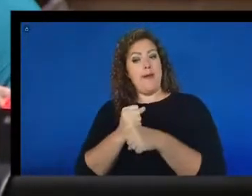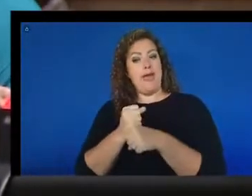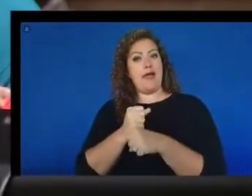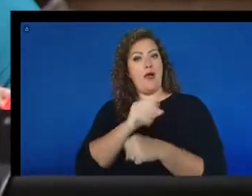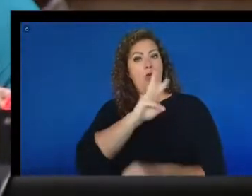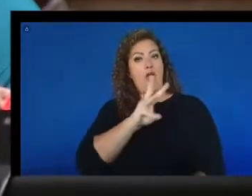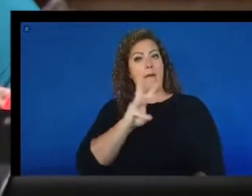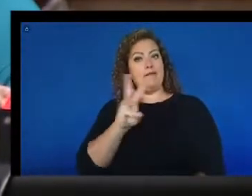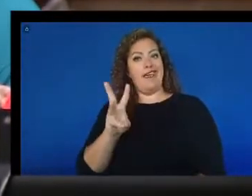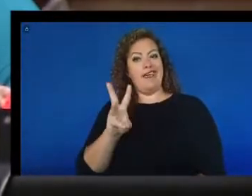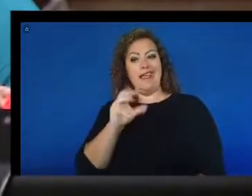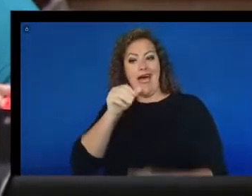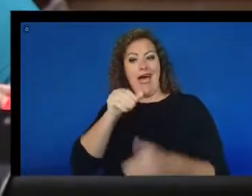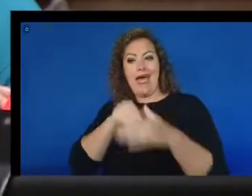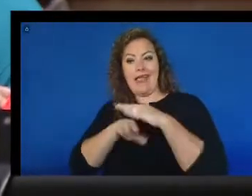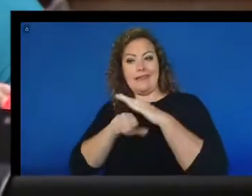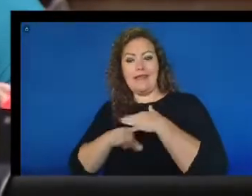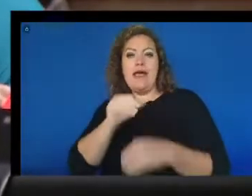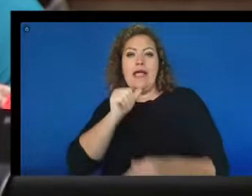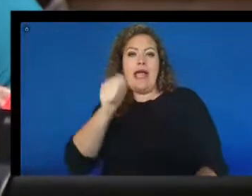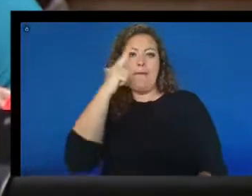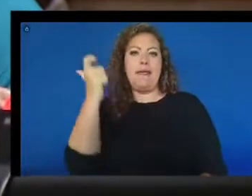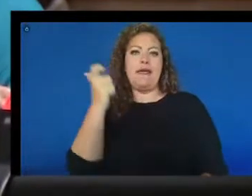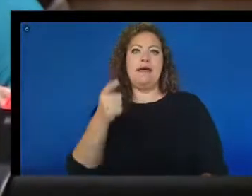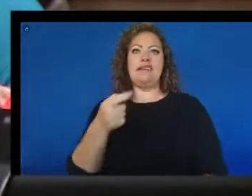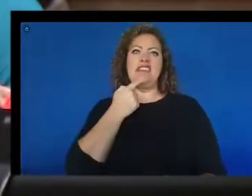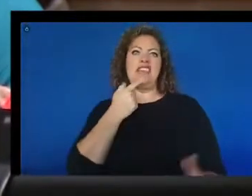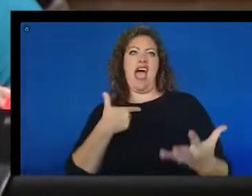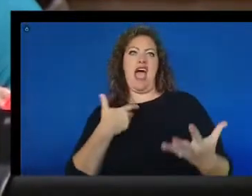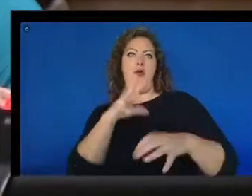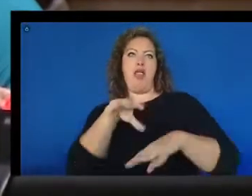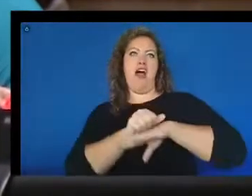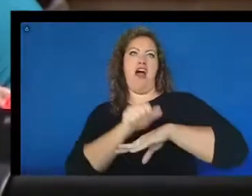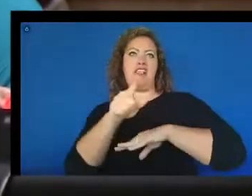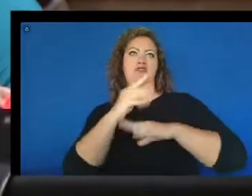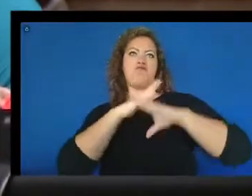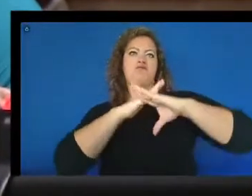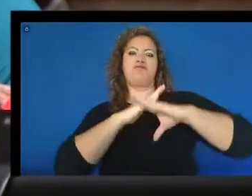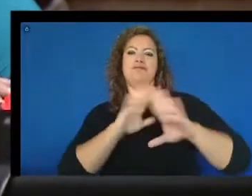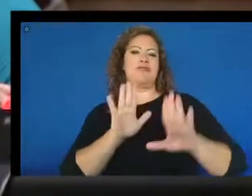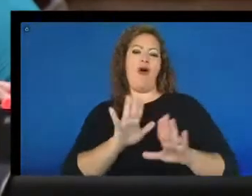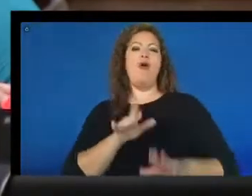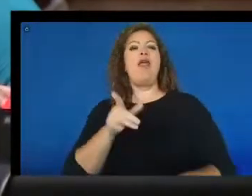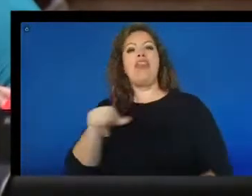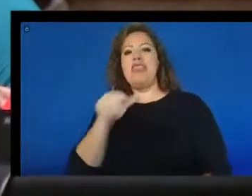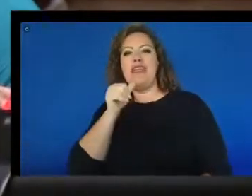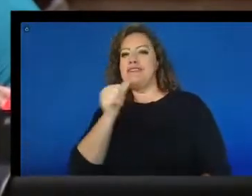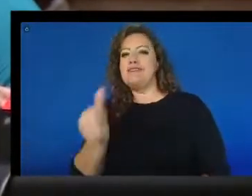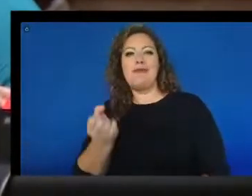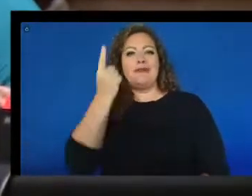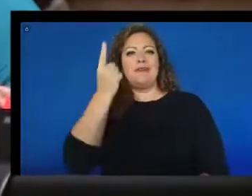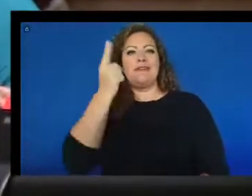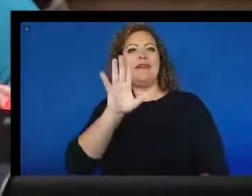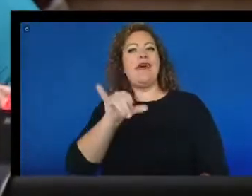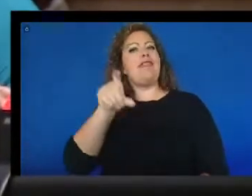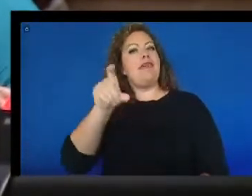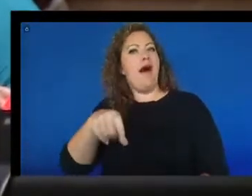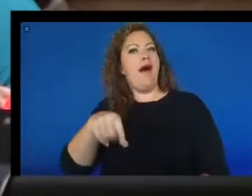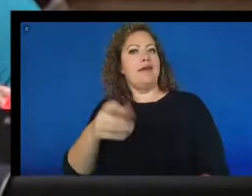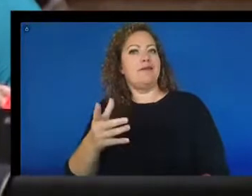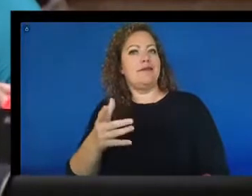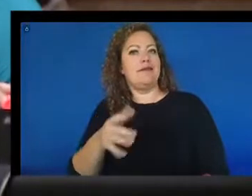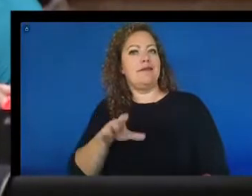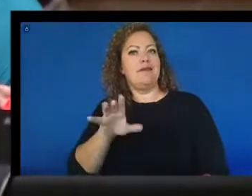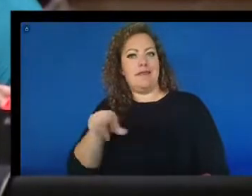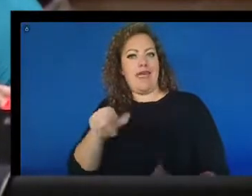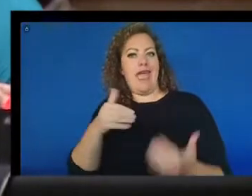because they're intentionally trying to lock me out of information. They just don't understand that is a need. And so